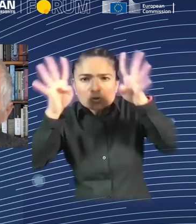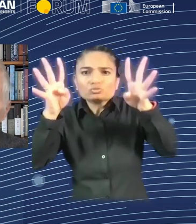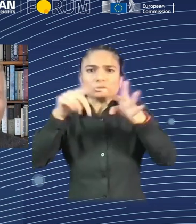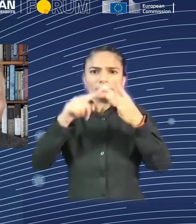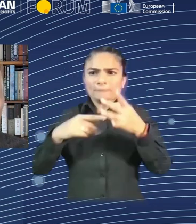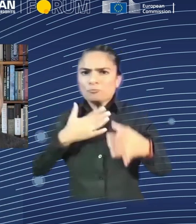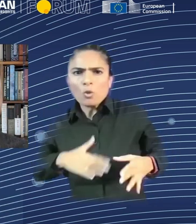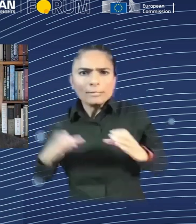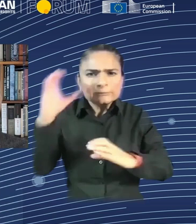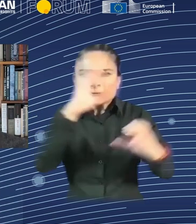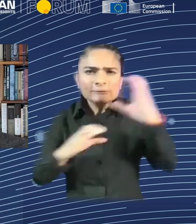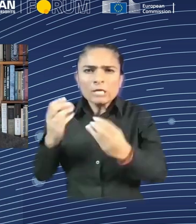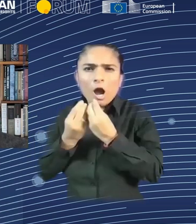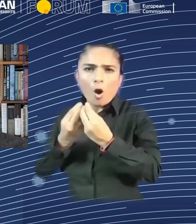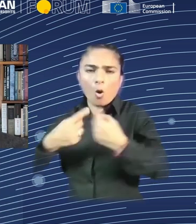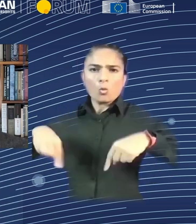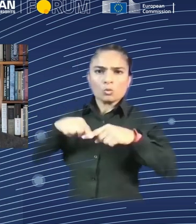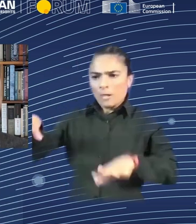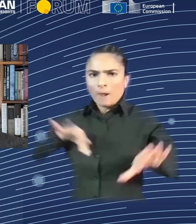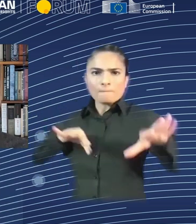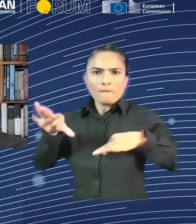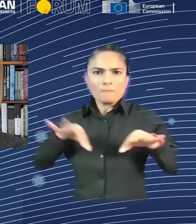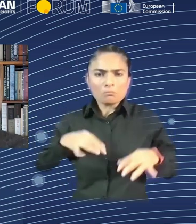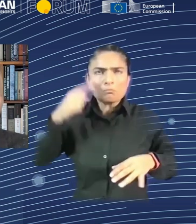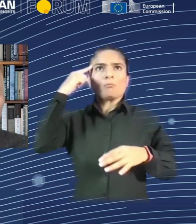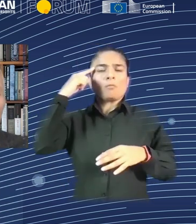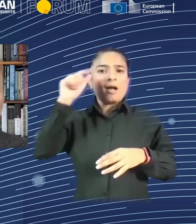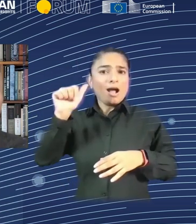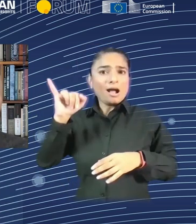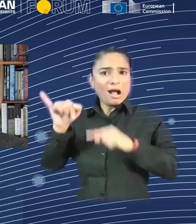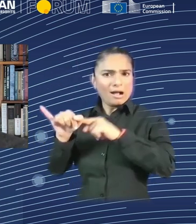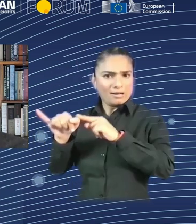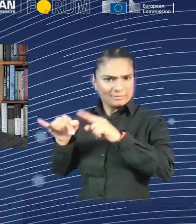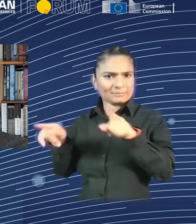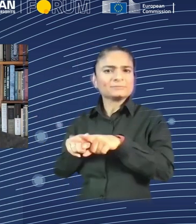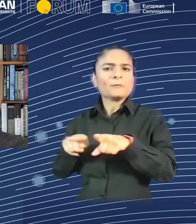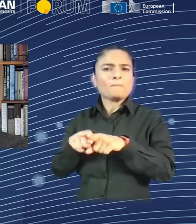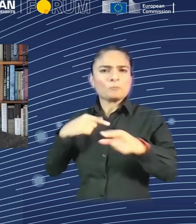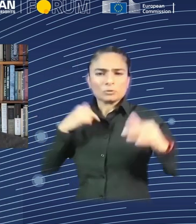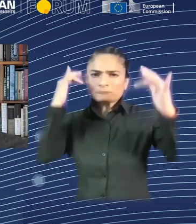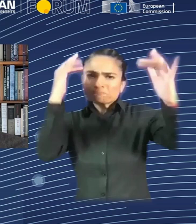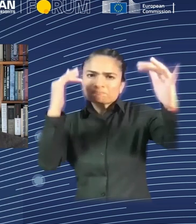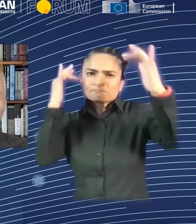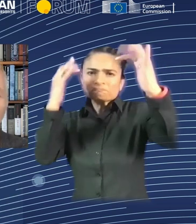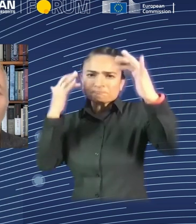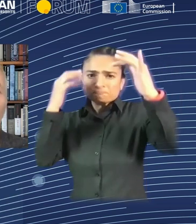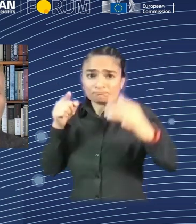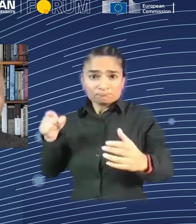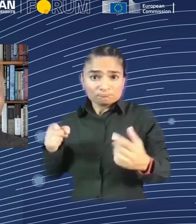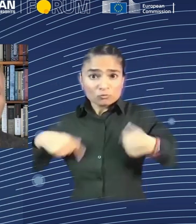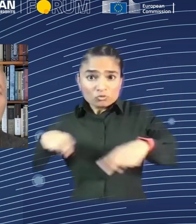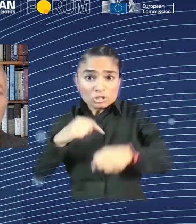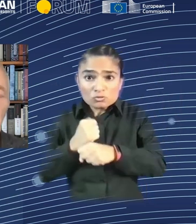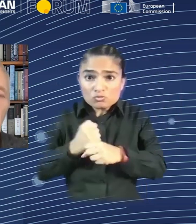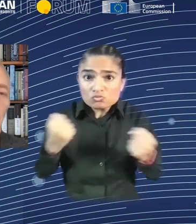do away with, but what it's going to create. And I don't think we know that yet. So when they first started doing